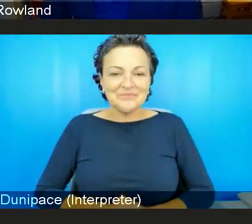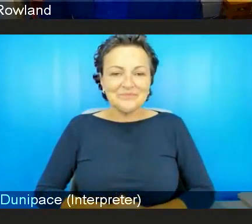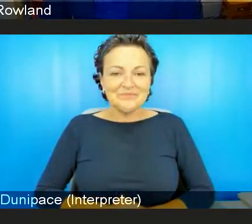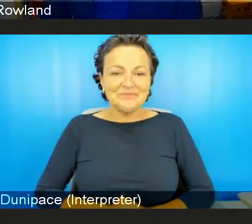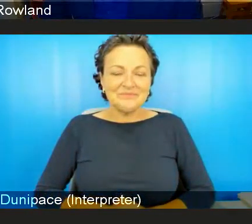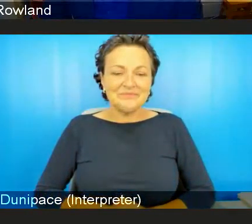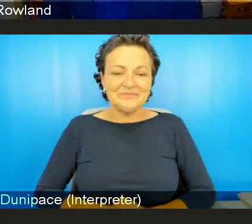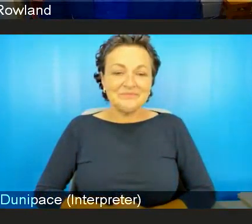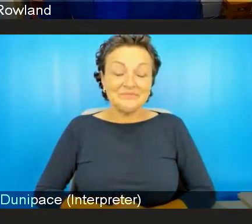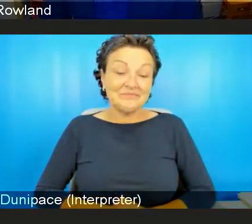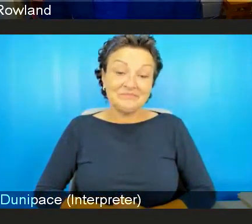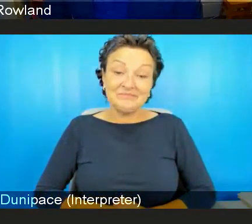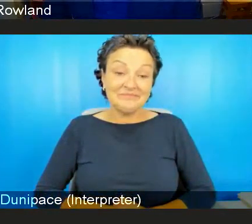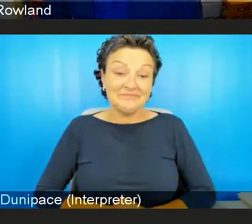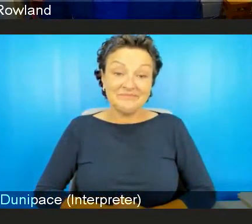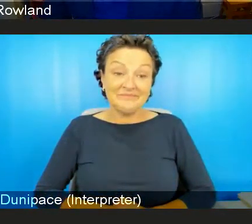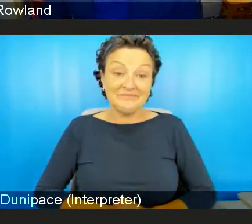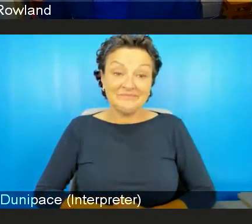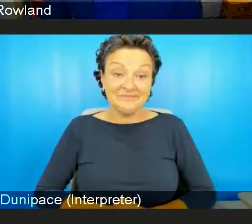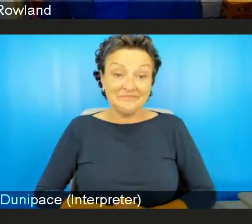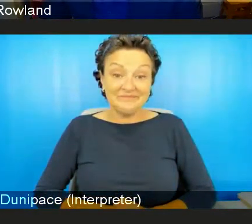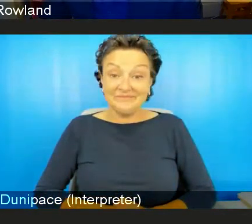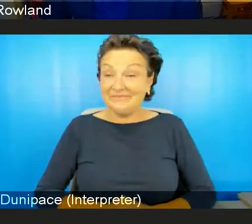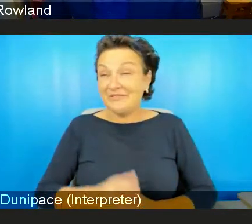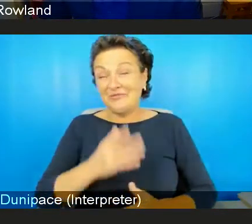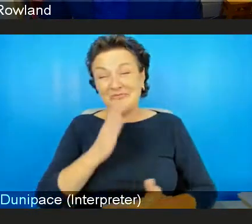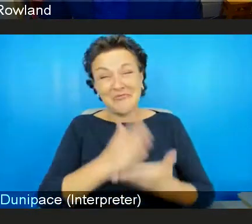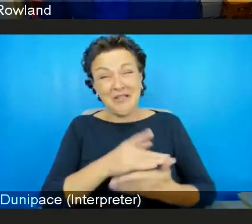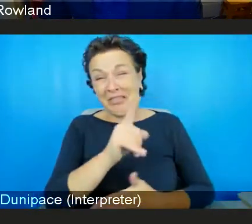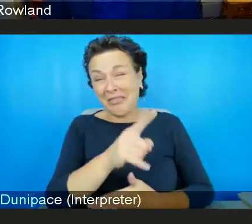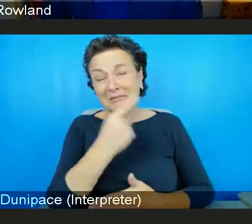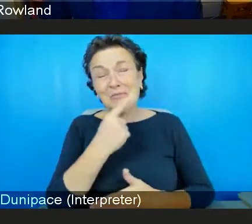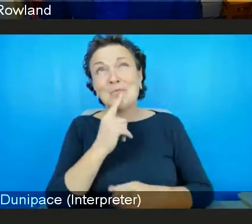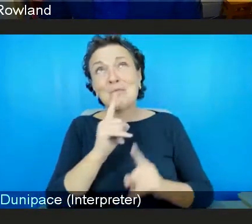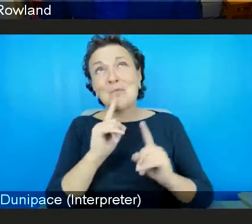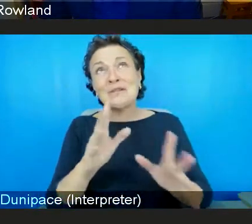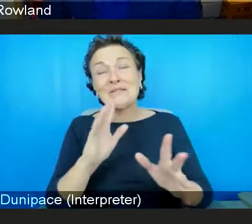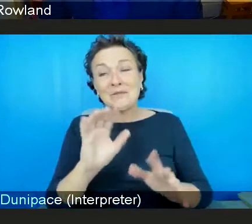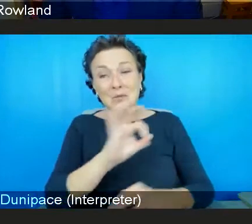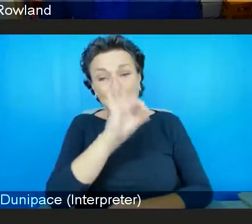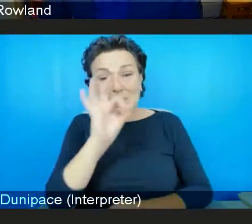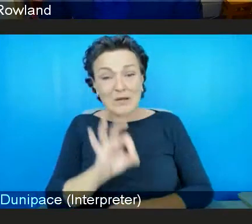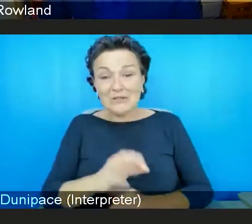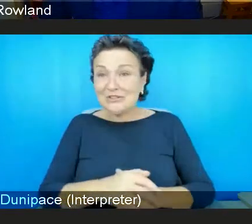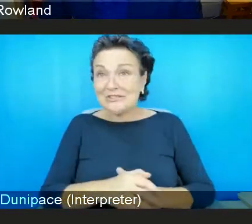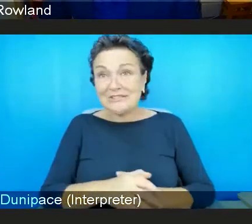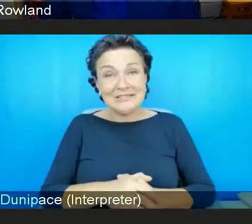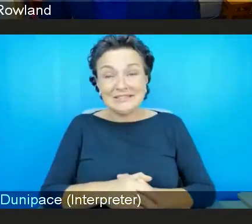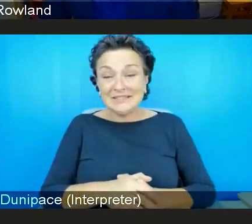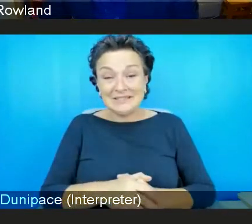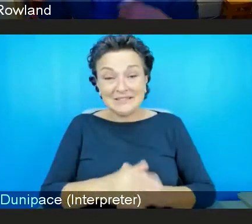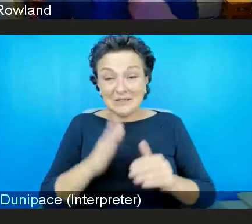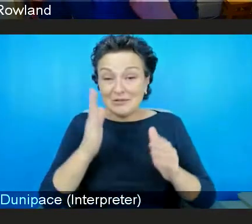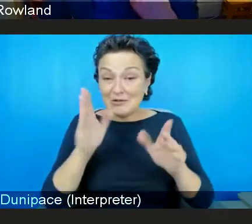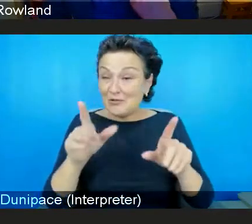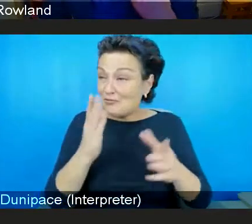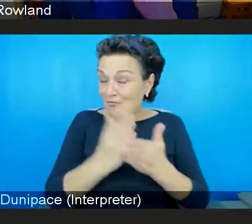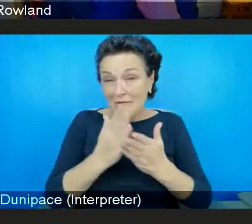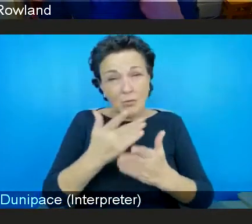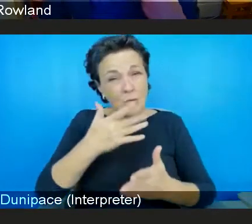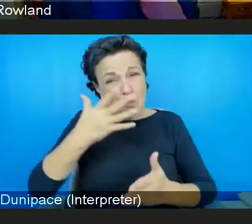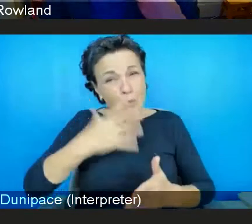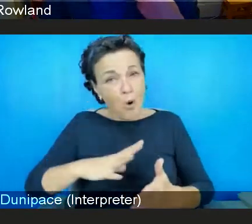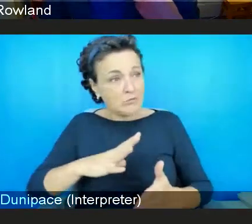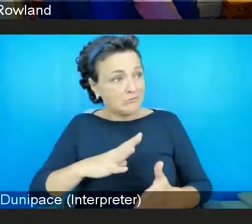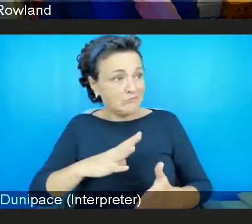Yep. So I would I think that's a great question, actually. It's incredibly brave for individuals to be able to step